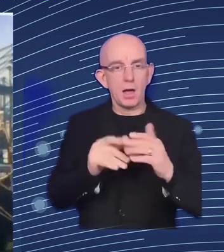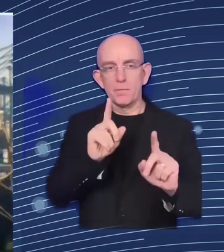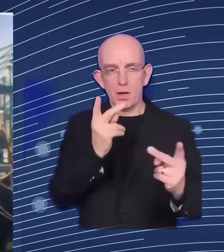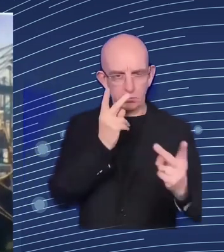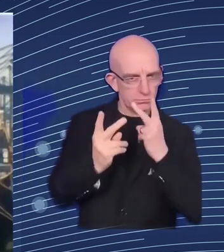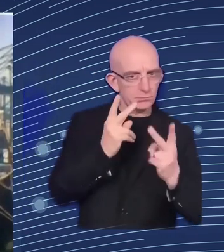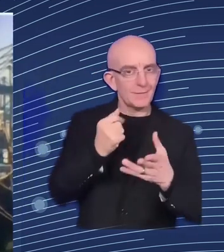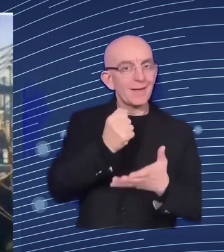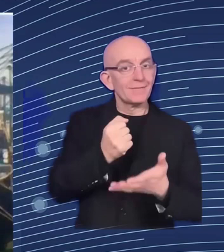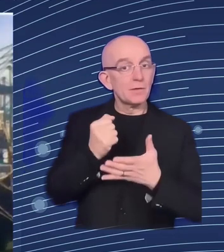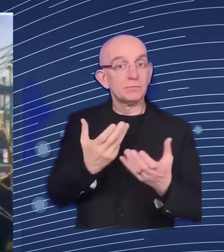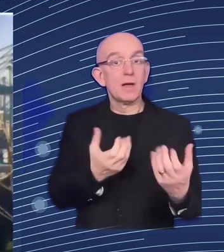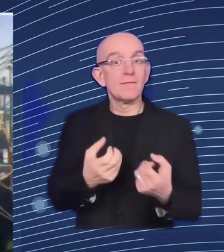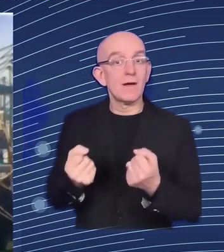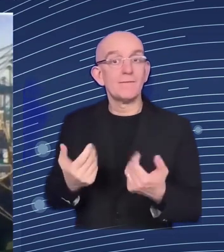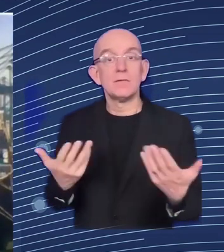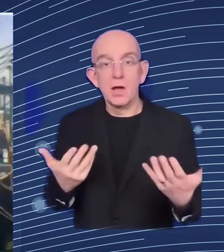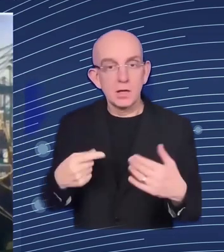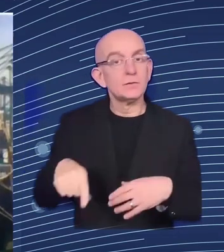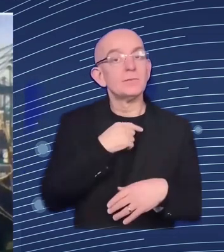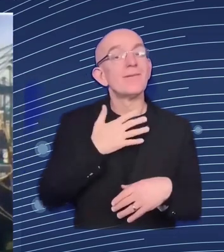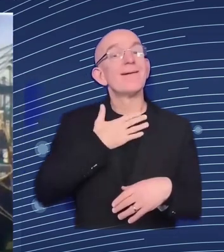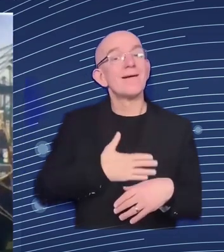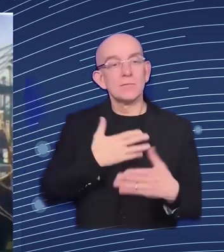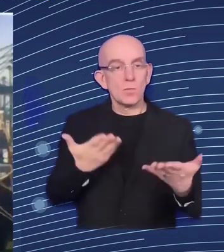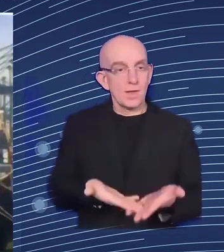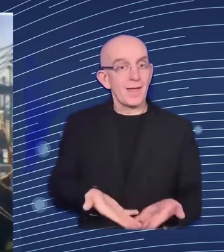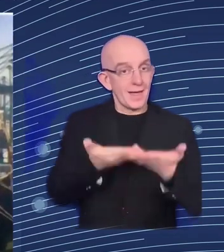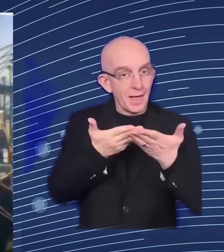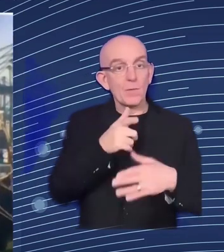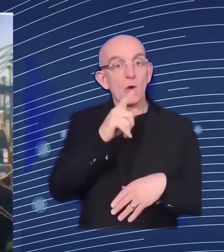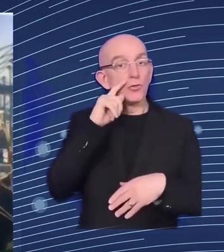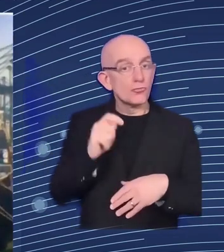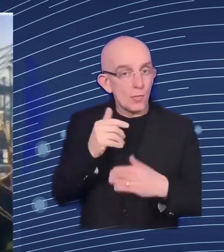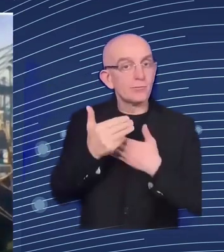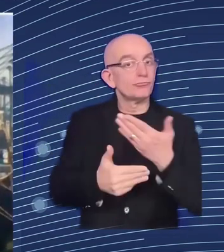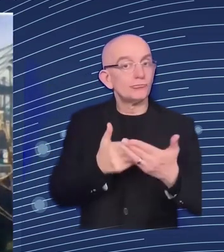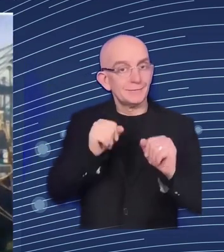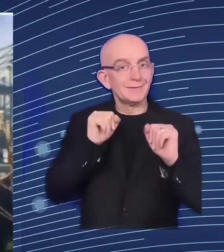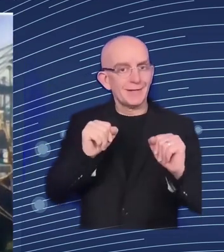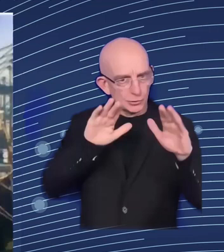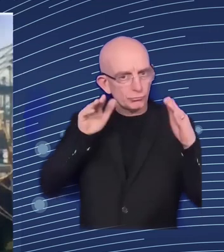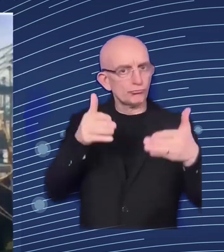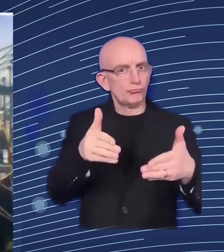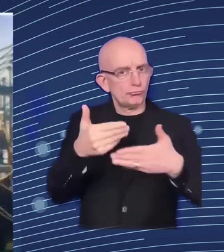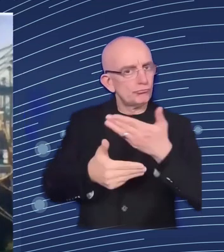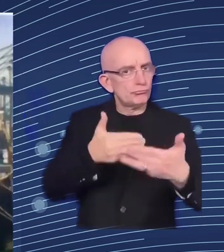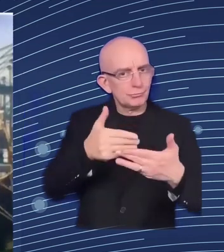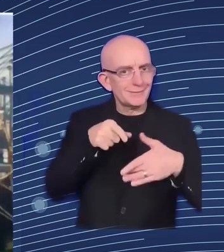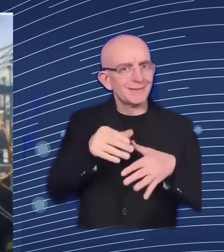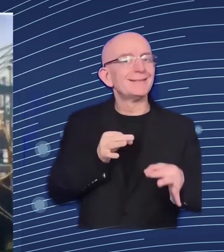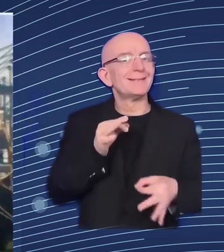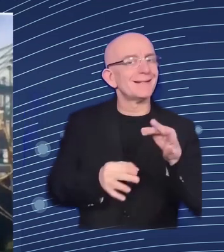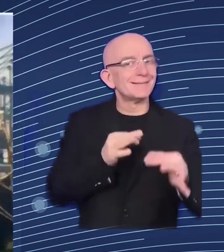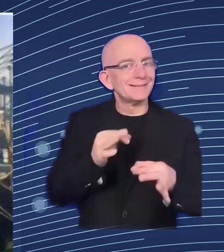very focused strategic and sequenced in what they're going to do in the short to medium term and one of the key areas we have